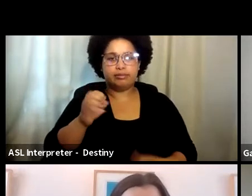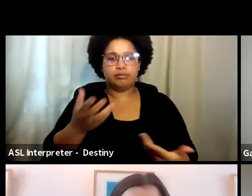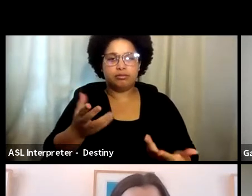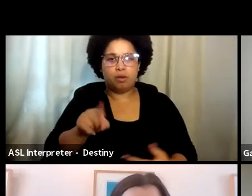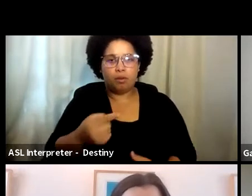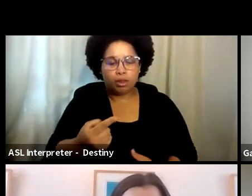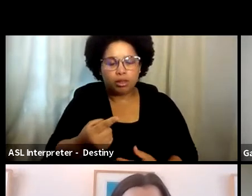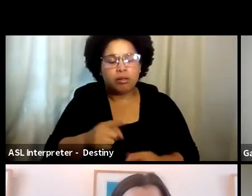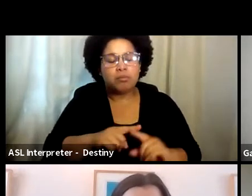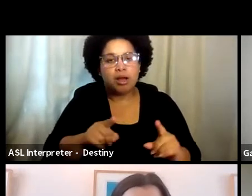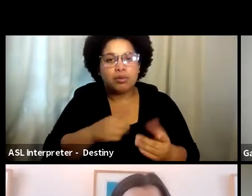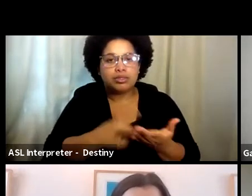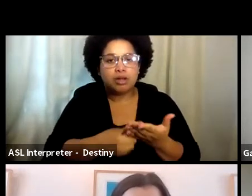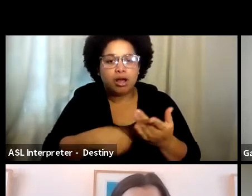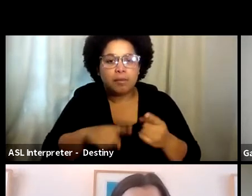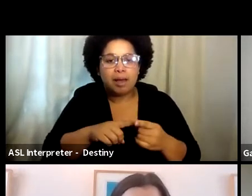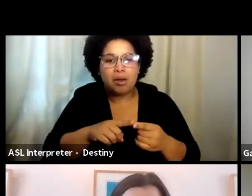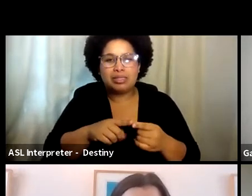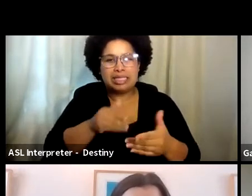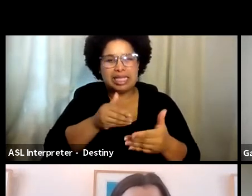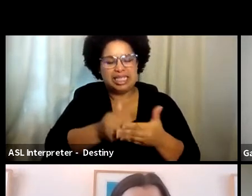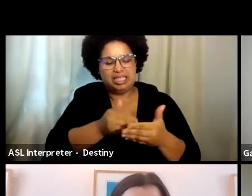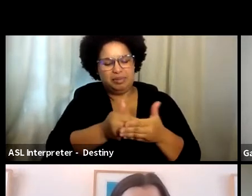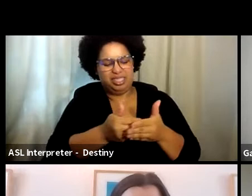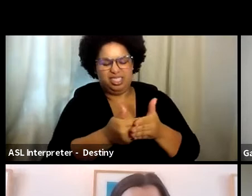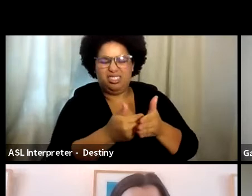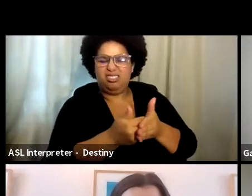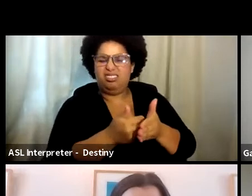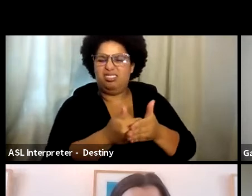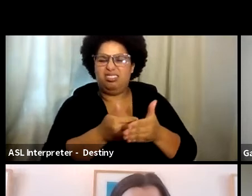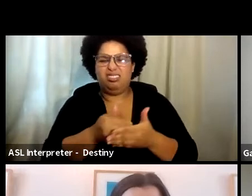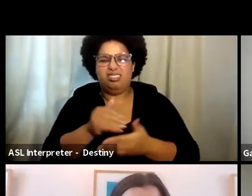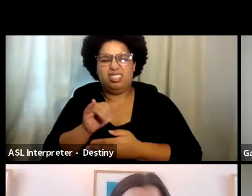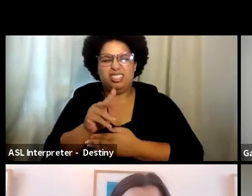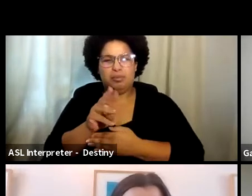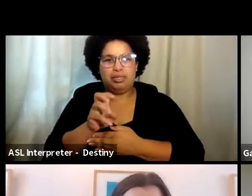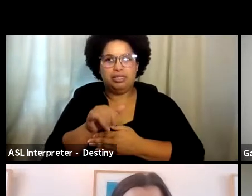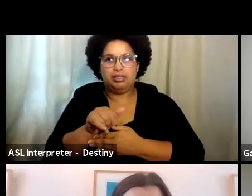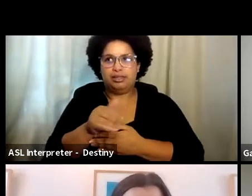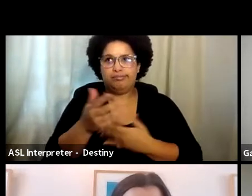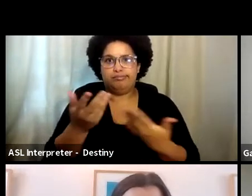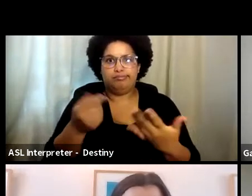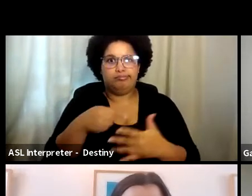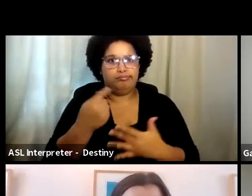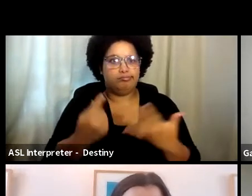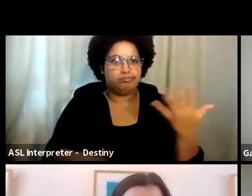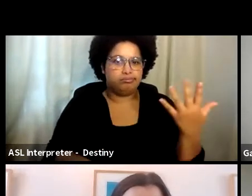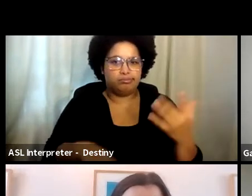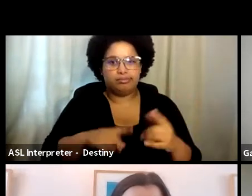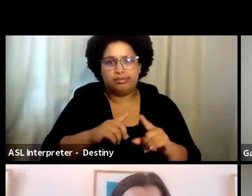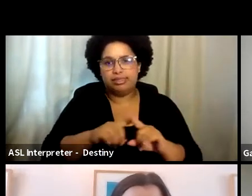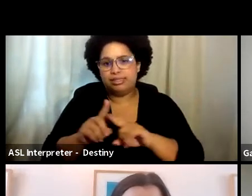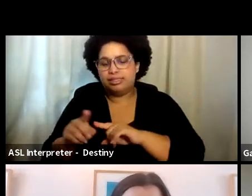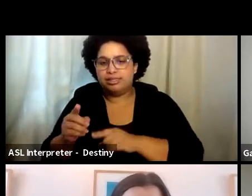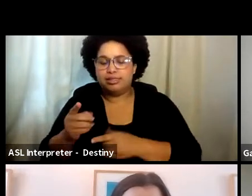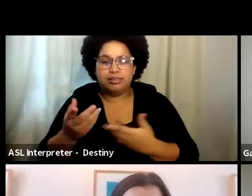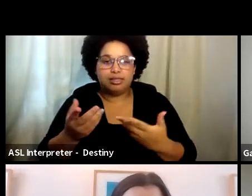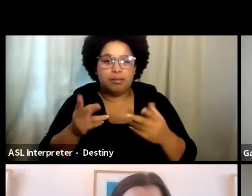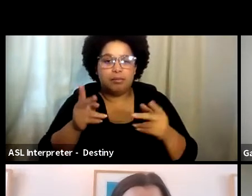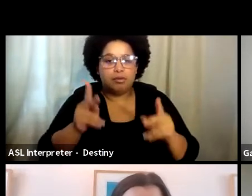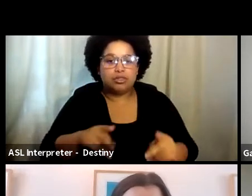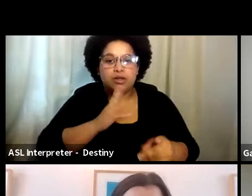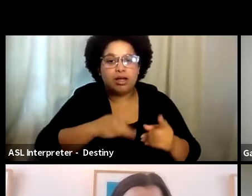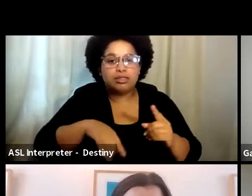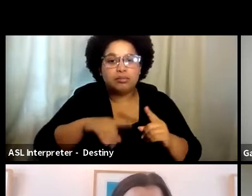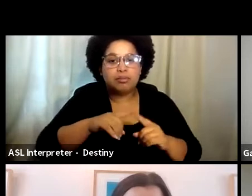talk about scenes of intimacy, intimacy comes in lots of different ways through someone talked about